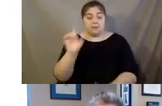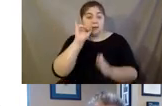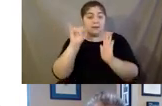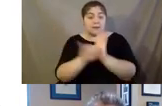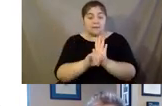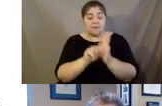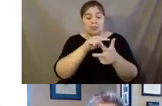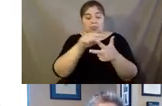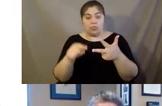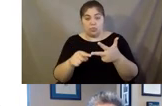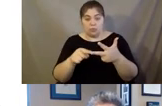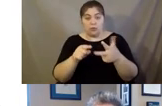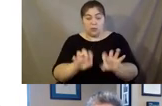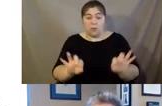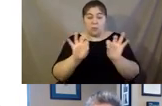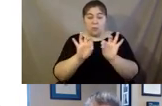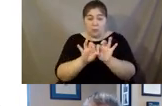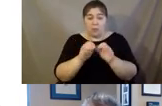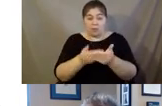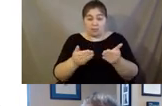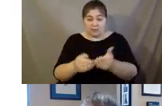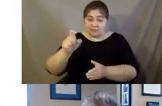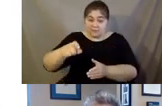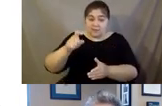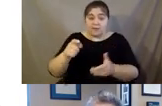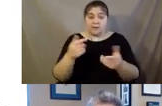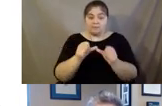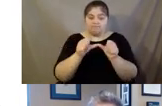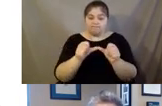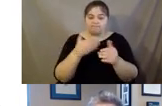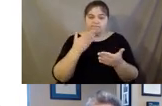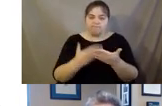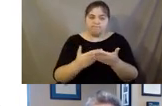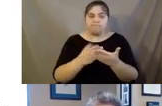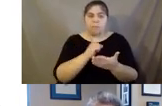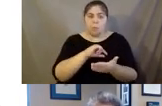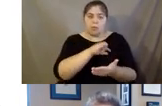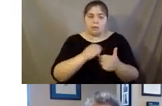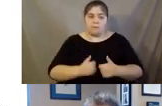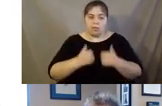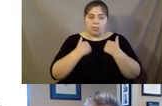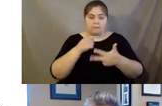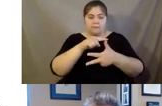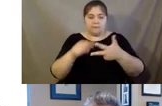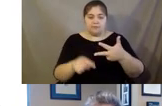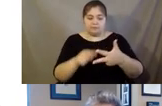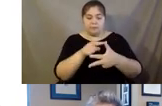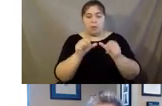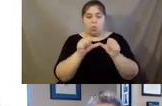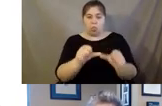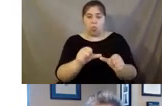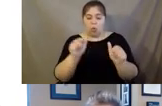for preserving a high quality of life as we age. And those three ingredients were maintaining a low risk for disease,